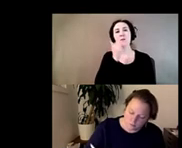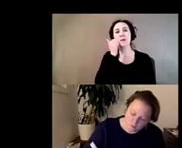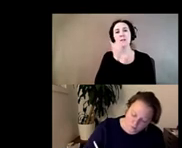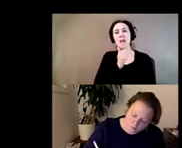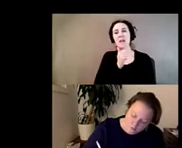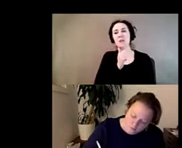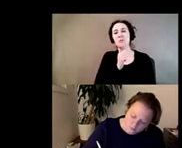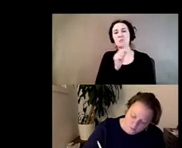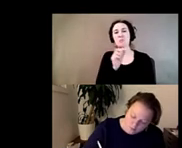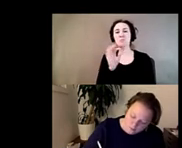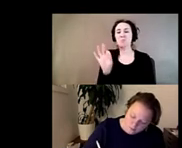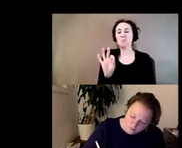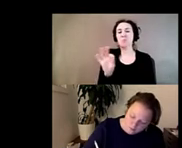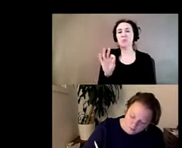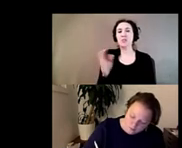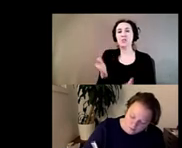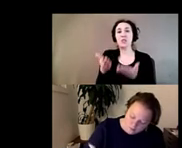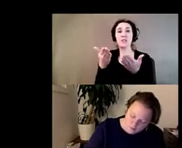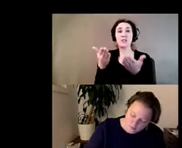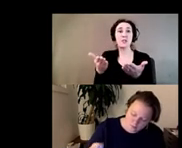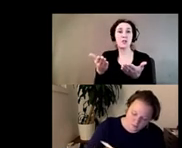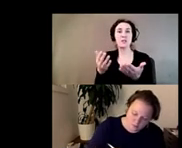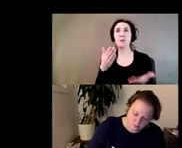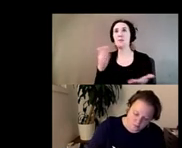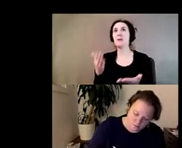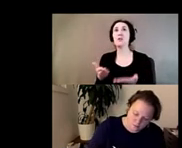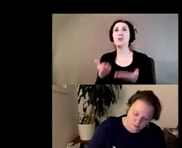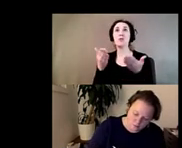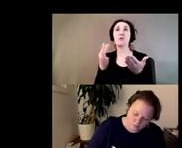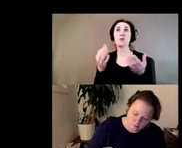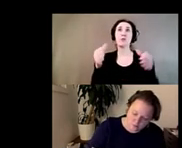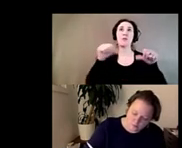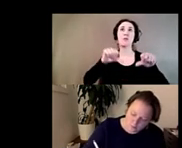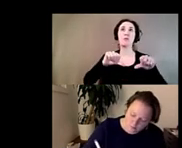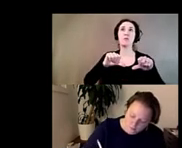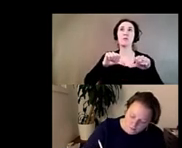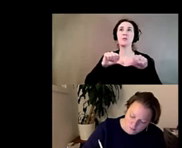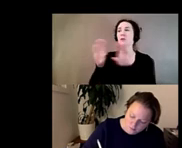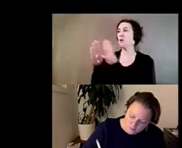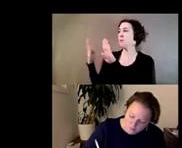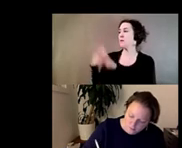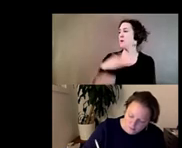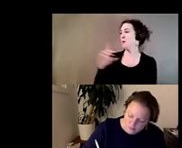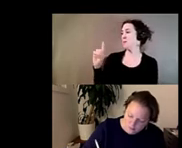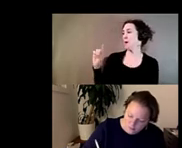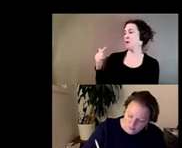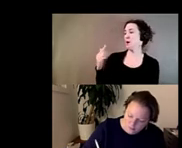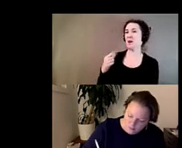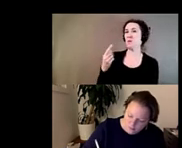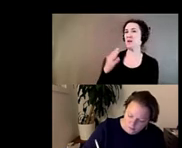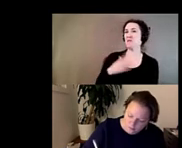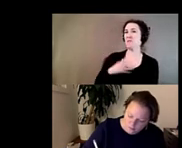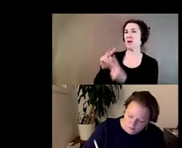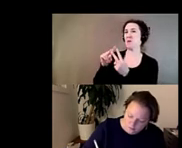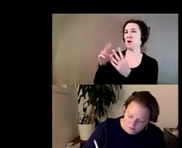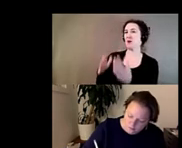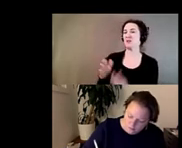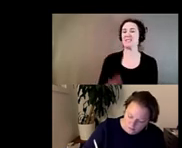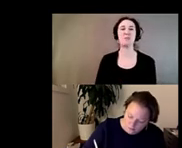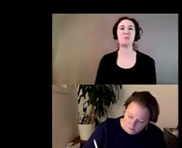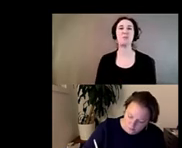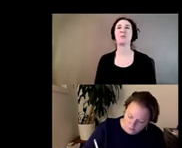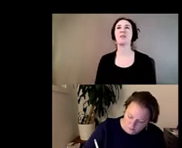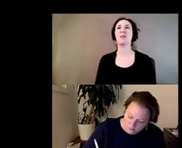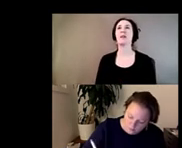we might even call them gestures of refusal um there's my dog and one of my partners um those